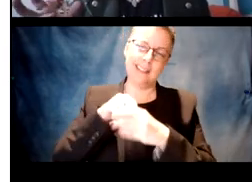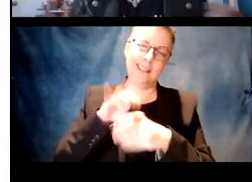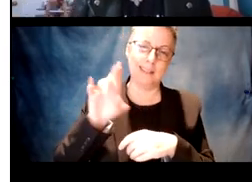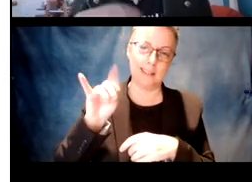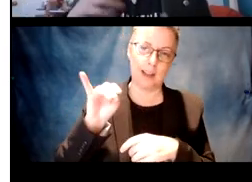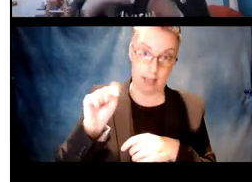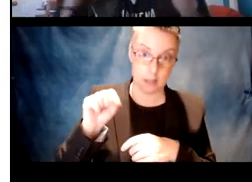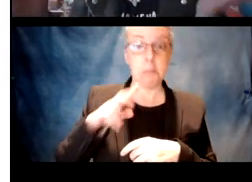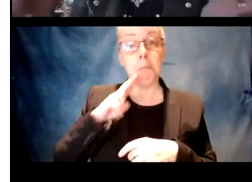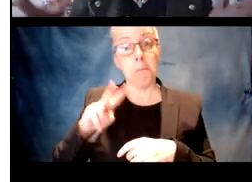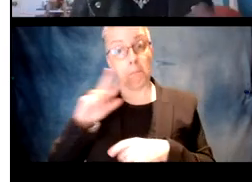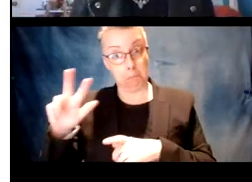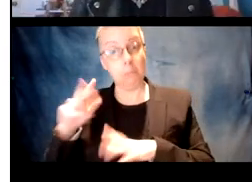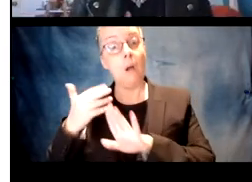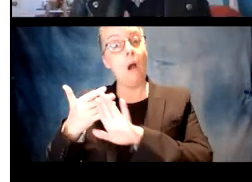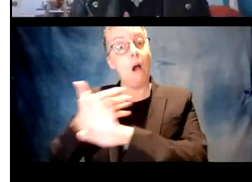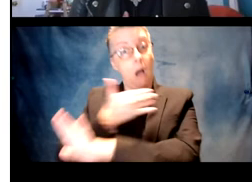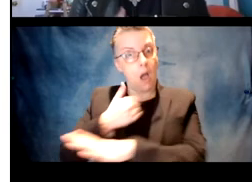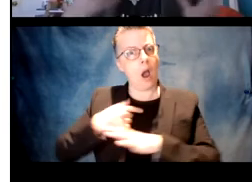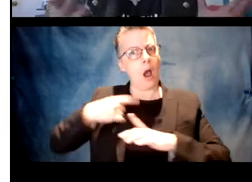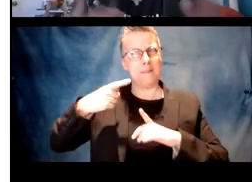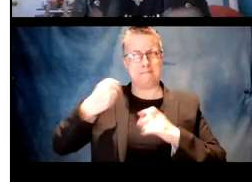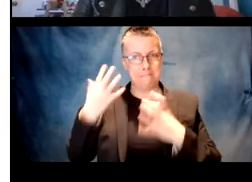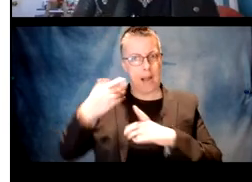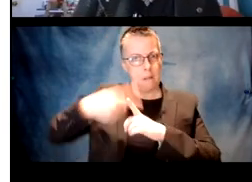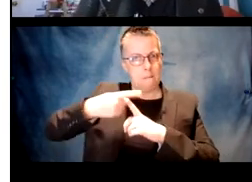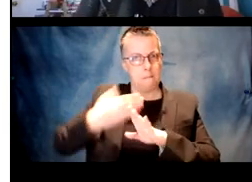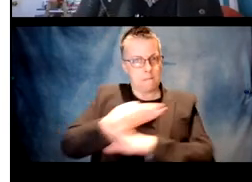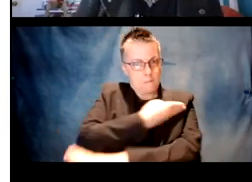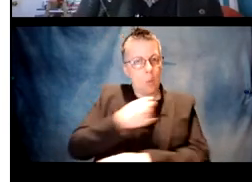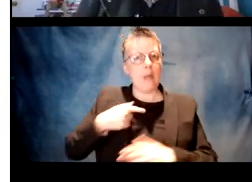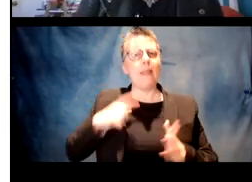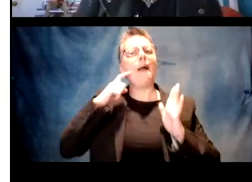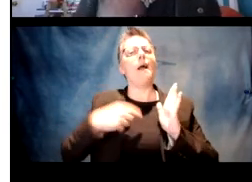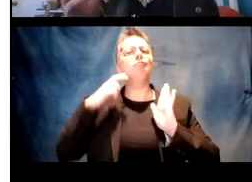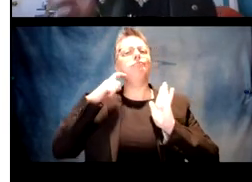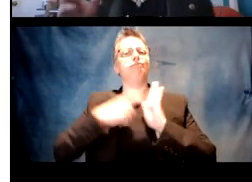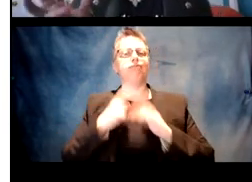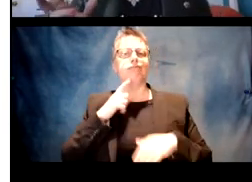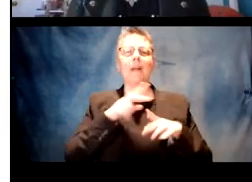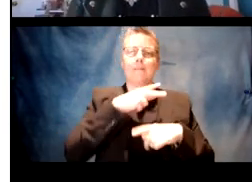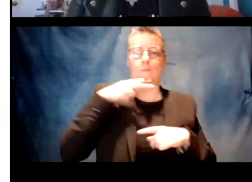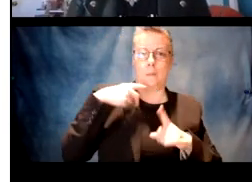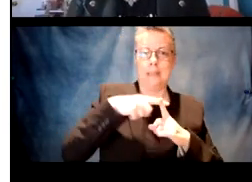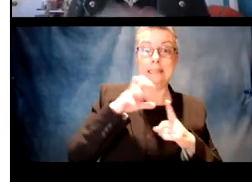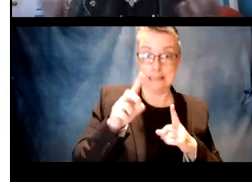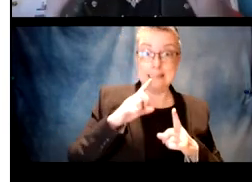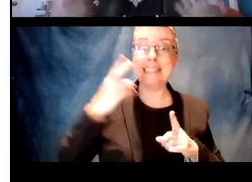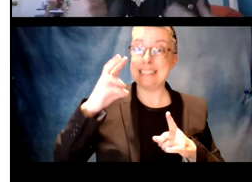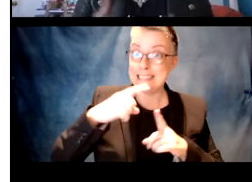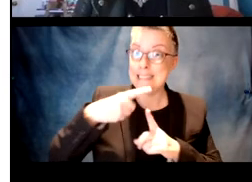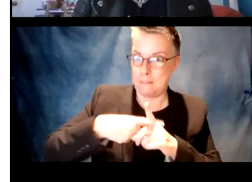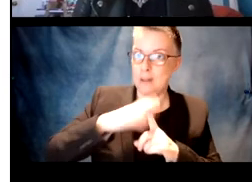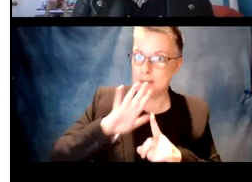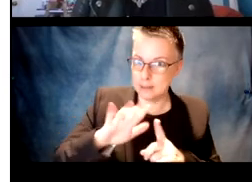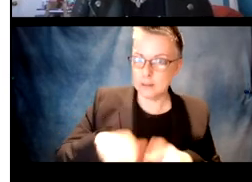or producing over-regulizations, if it's in their dialect, they represent verb plus ED. They're doing this